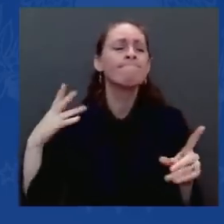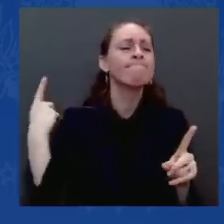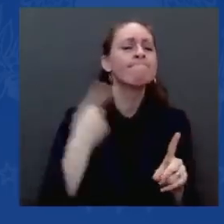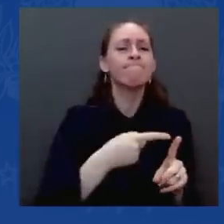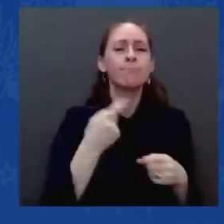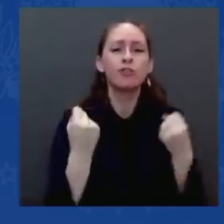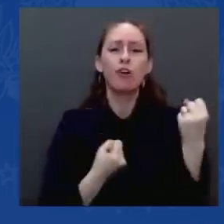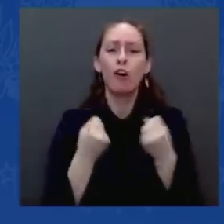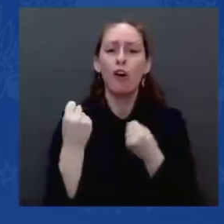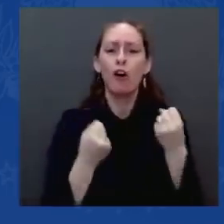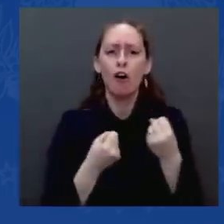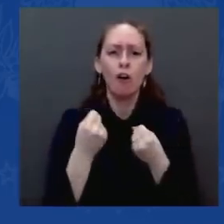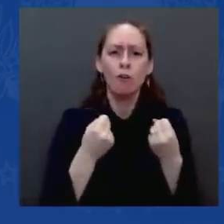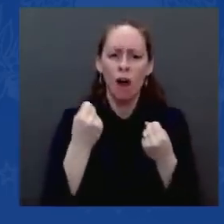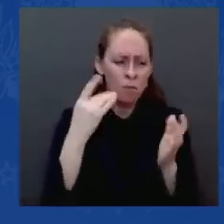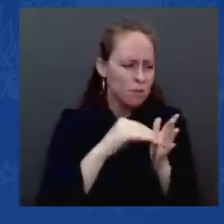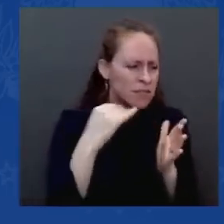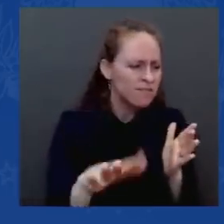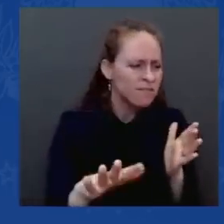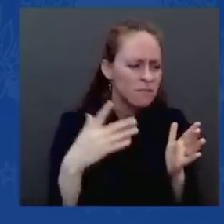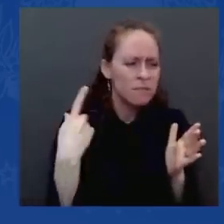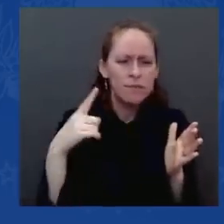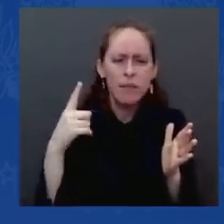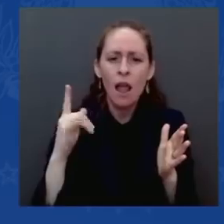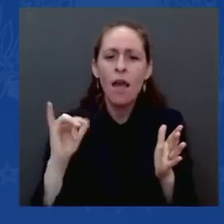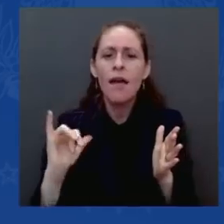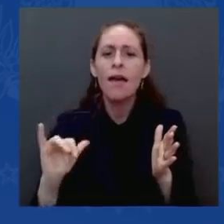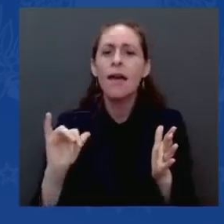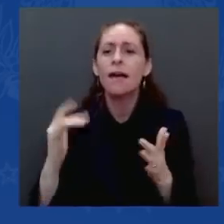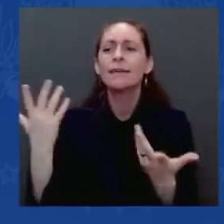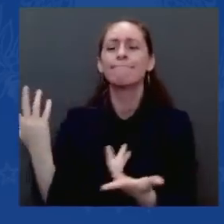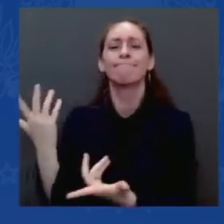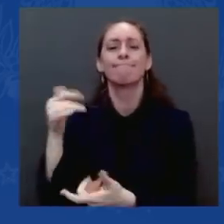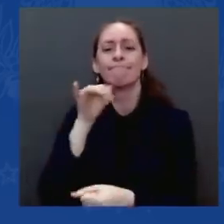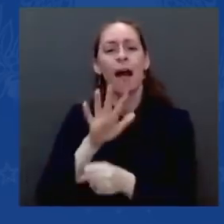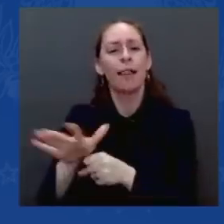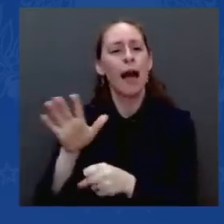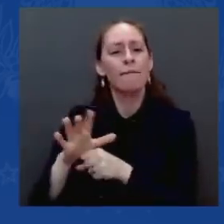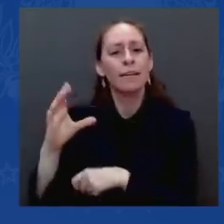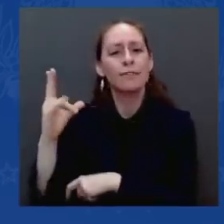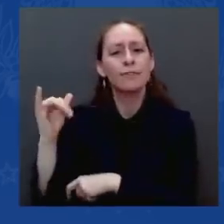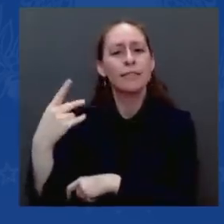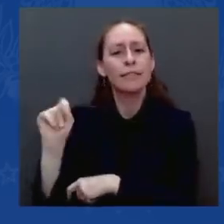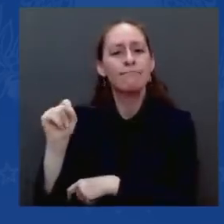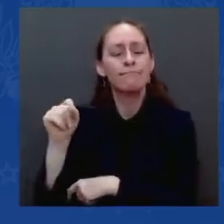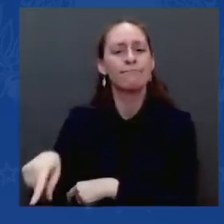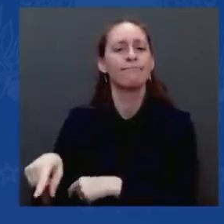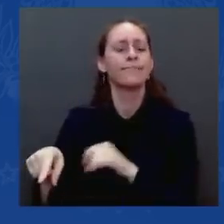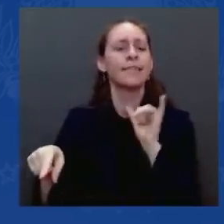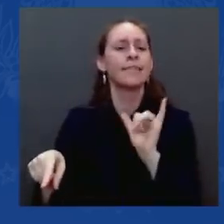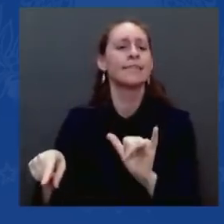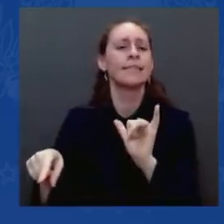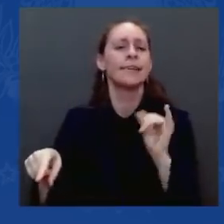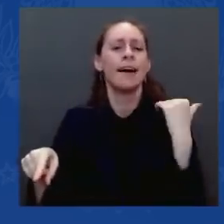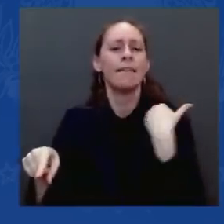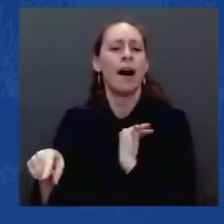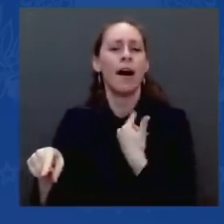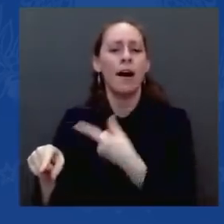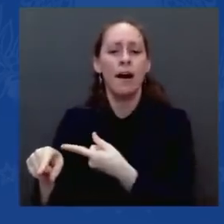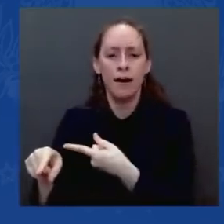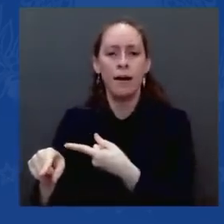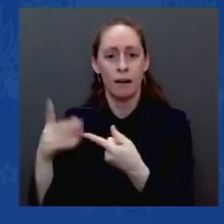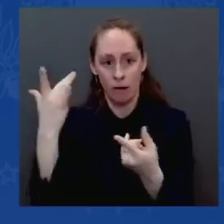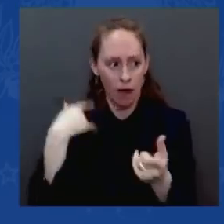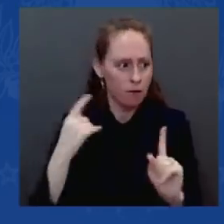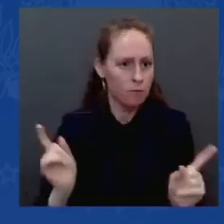can't build them. And therefore, the ones that aren't being built cause the price of those that are being built to go